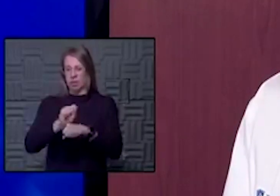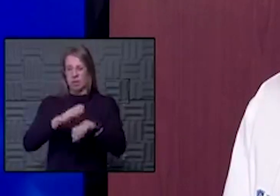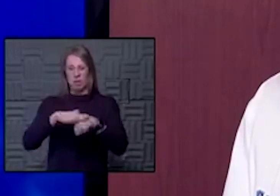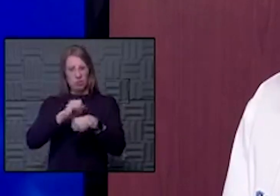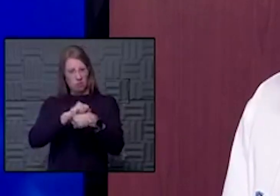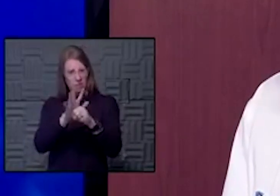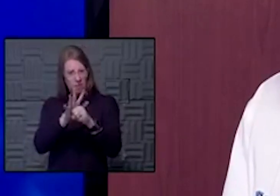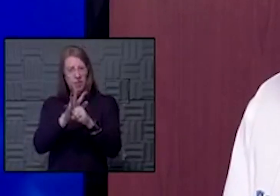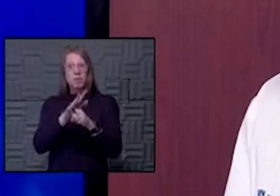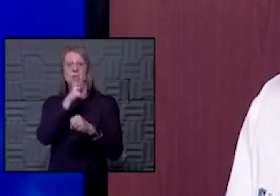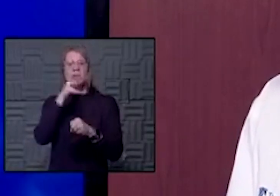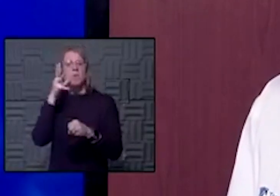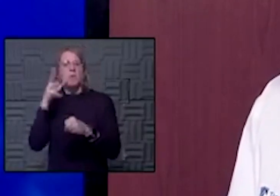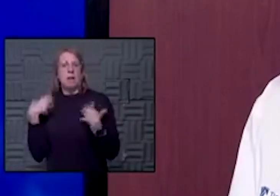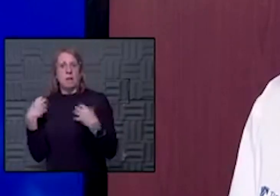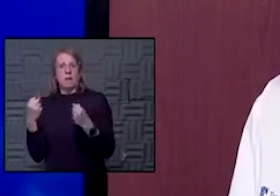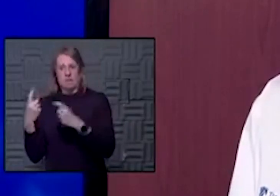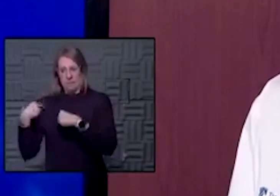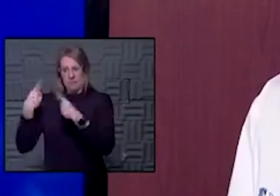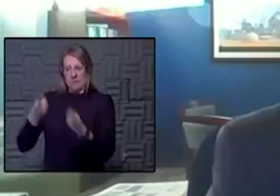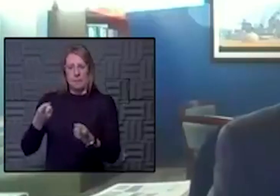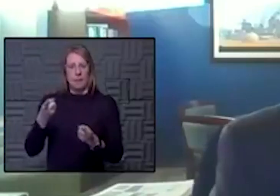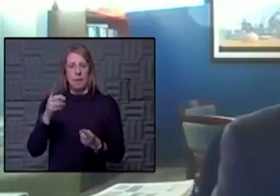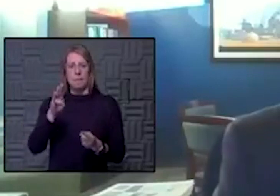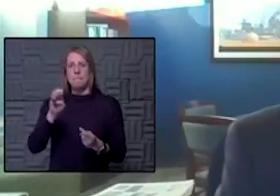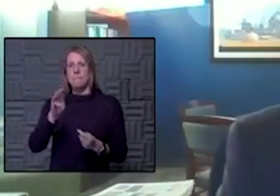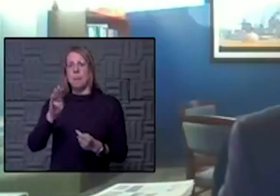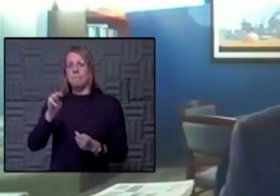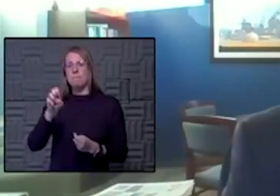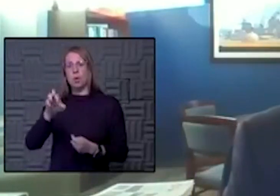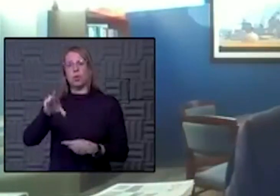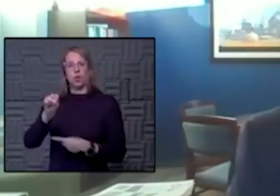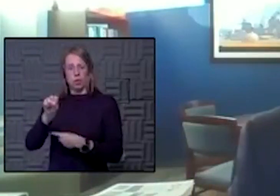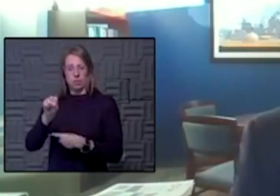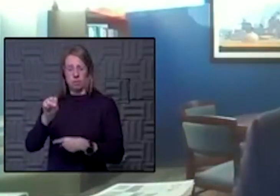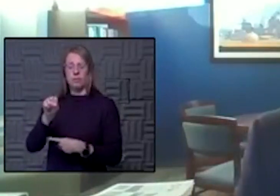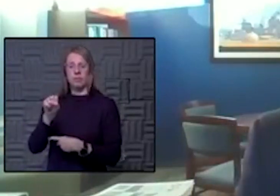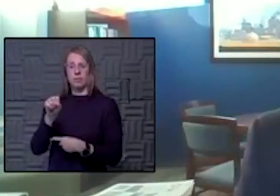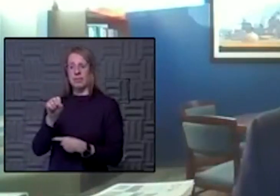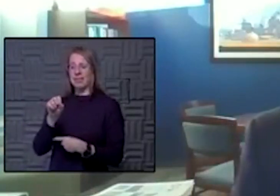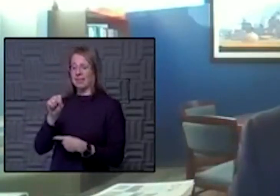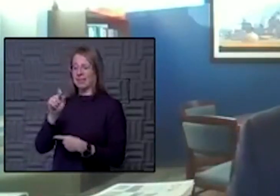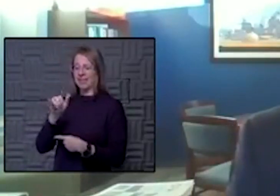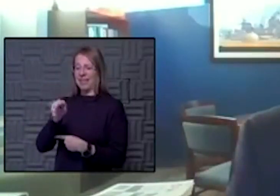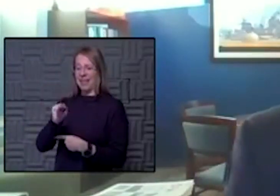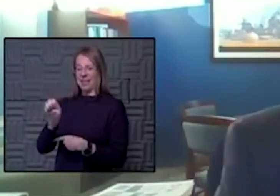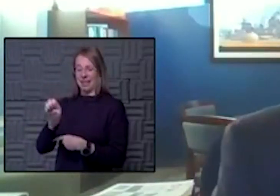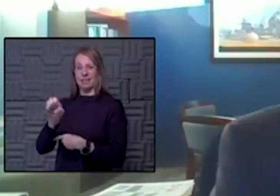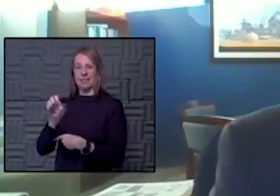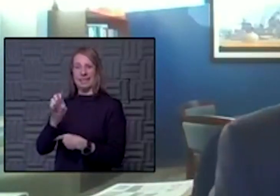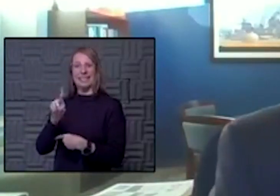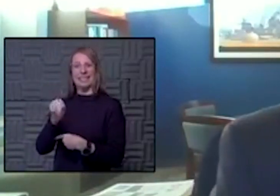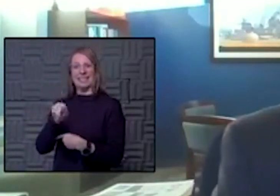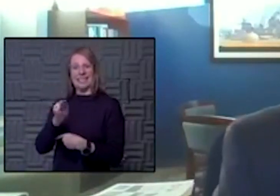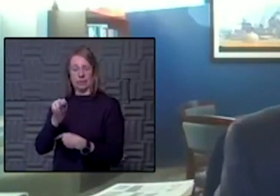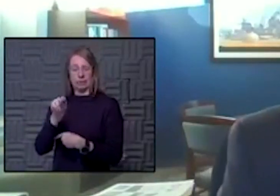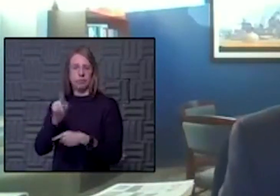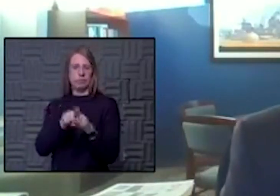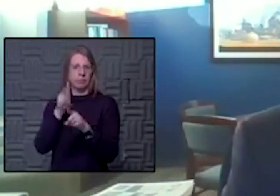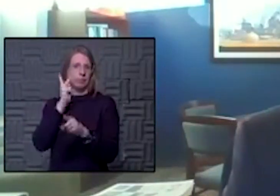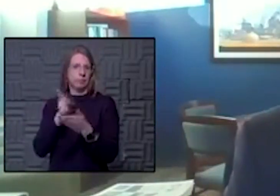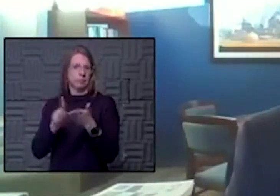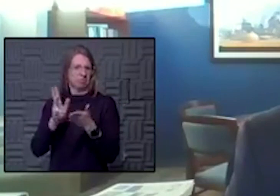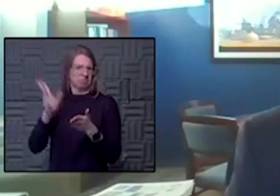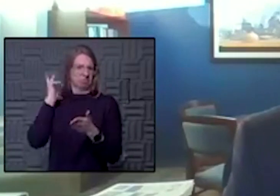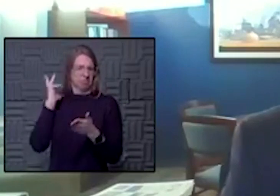rural health over the years. Bob Mosher is the Dean of the School of Medicine in Salina. He is also the former secretary of KDHE